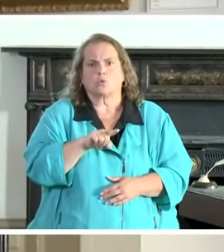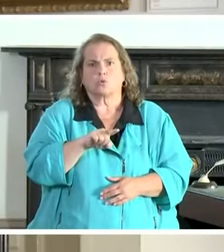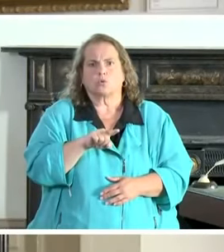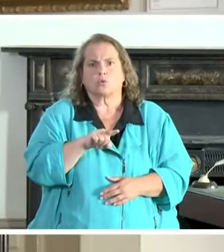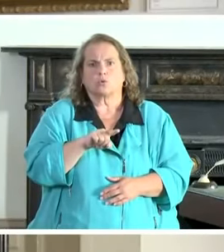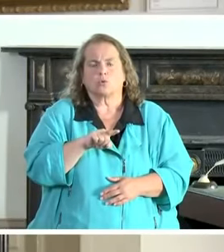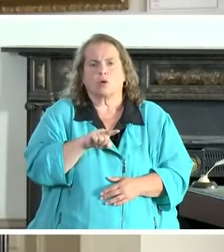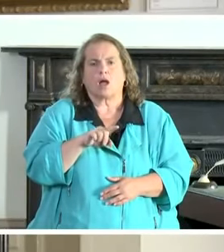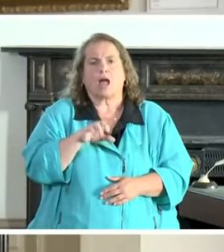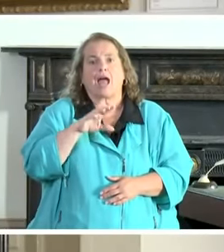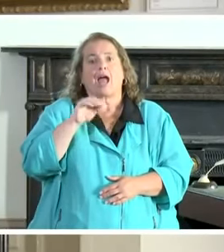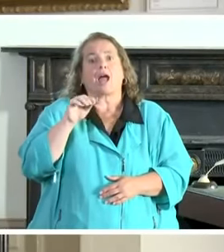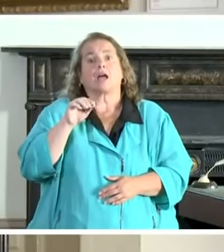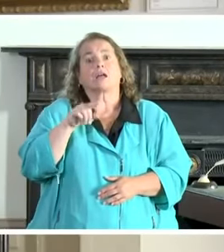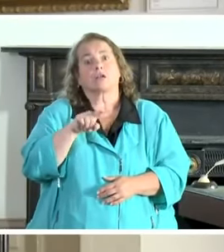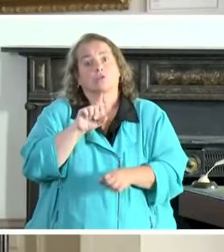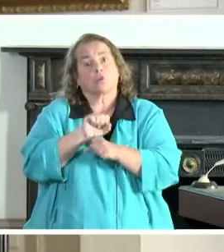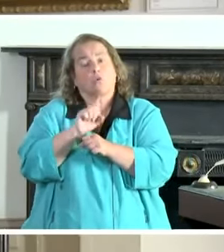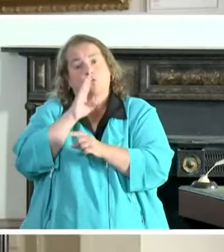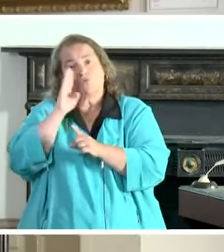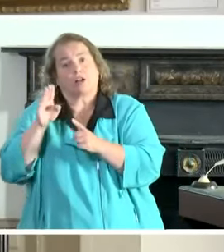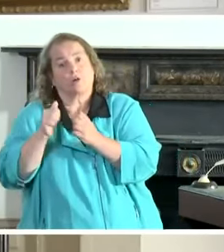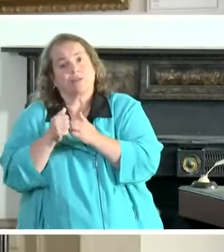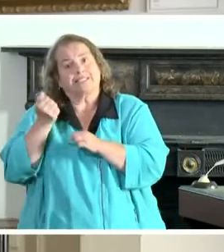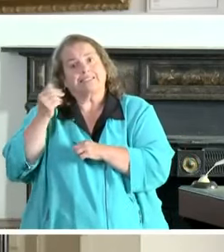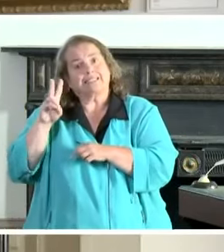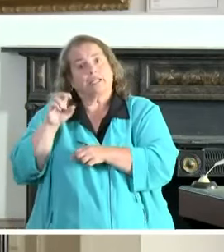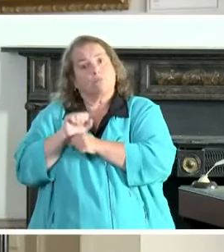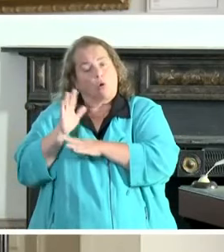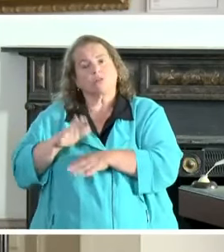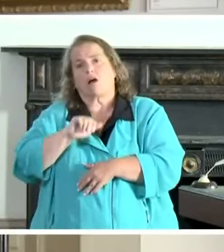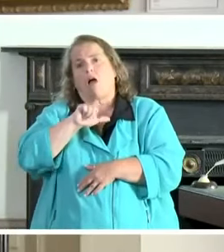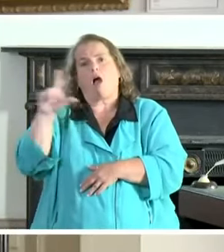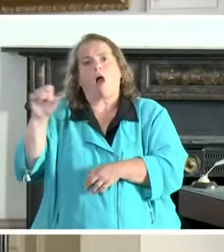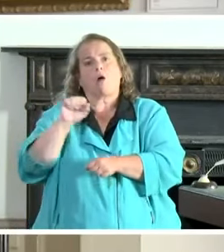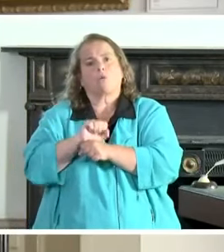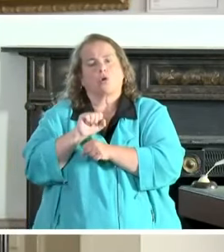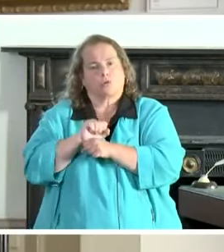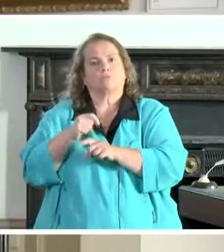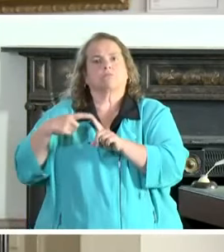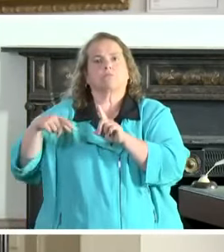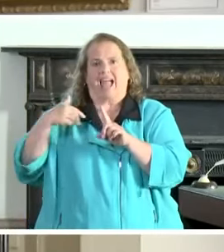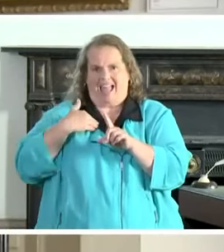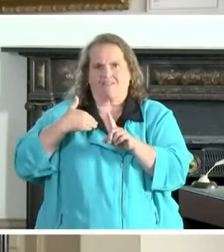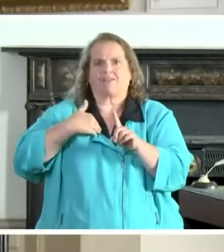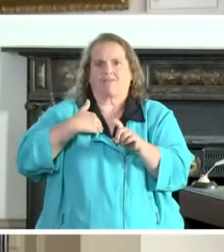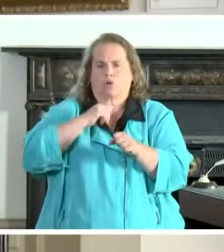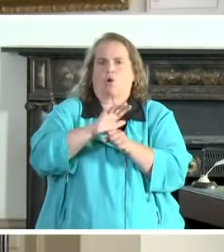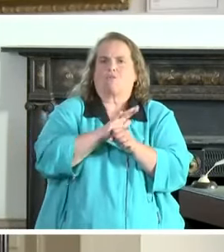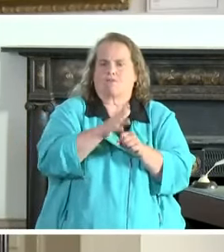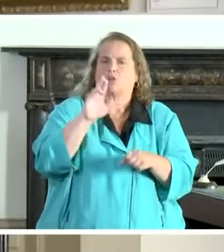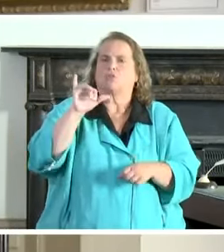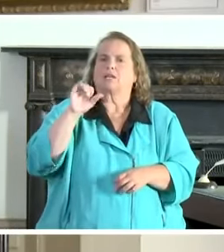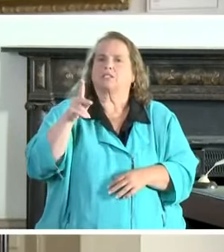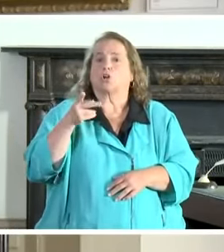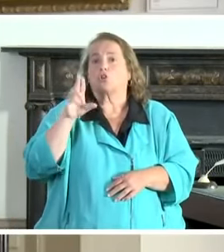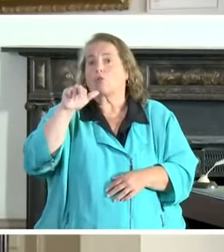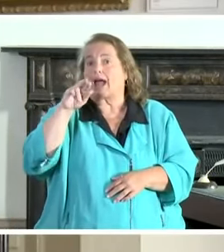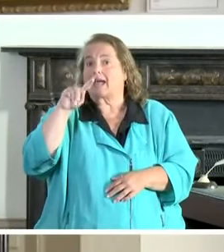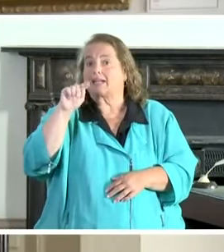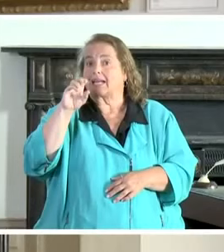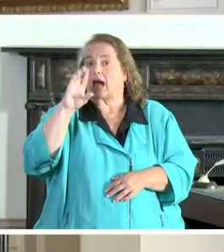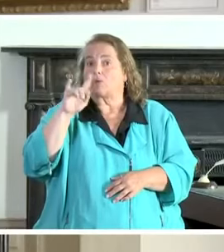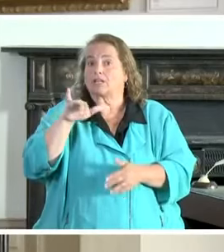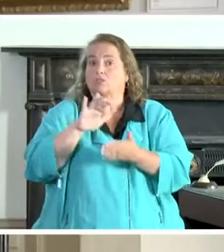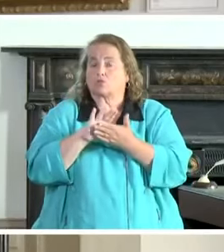that she directly worked with also tested positive and were at risk. Grant County schools lost Garrel and